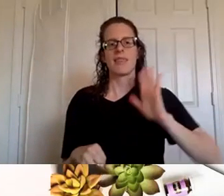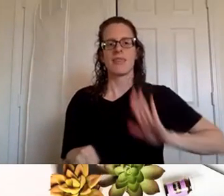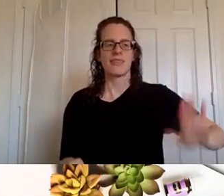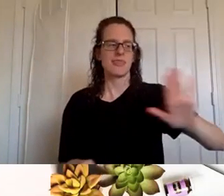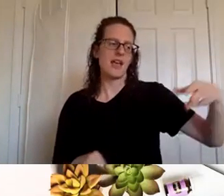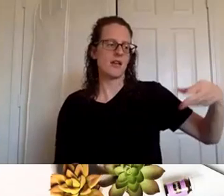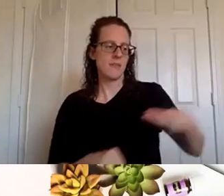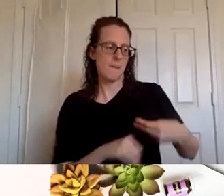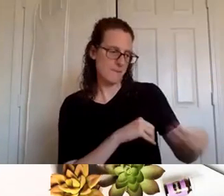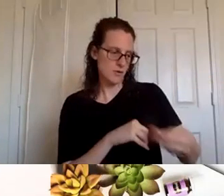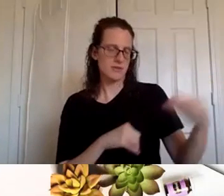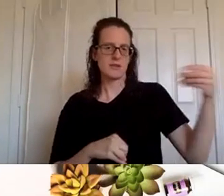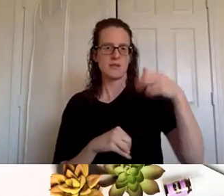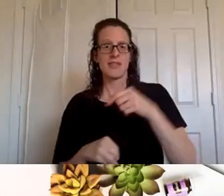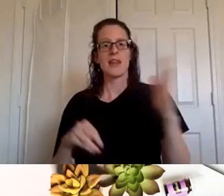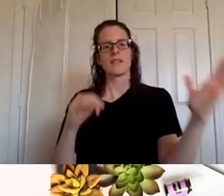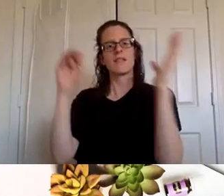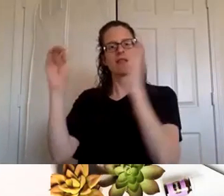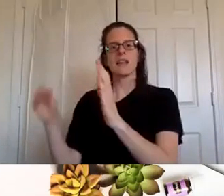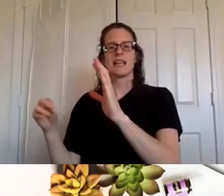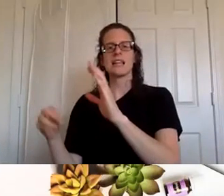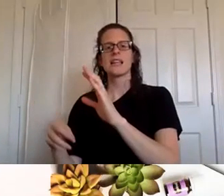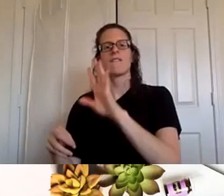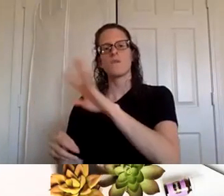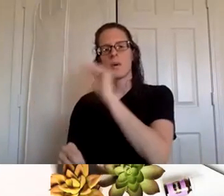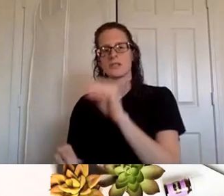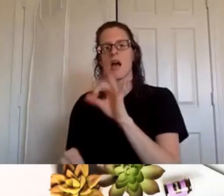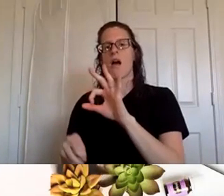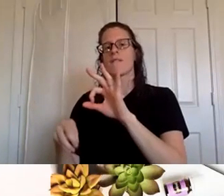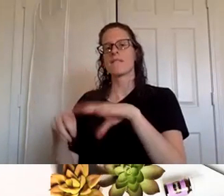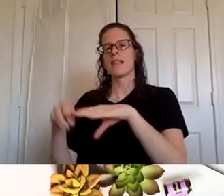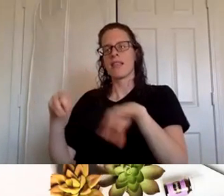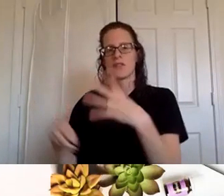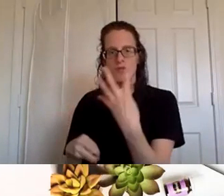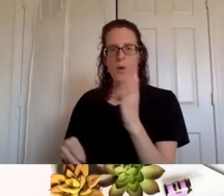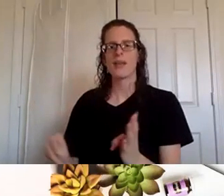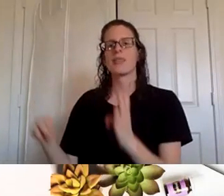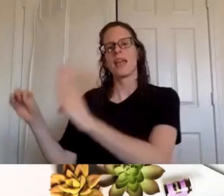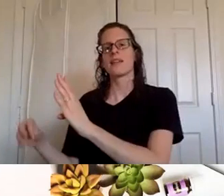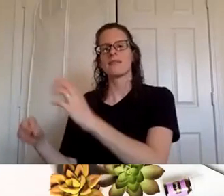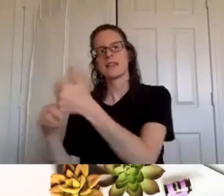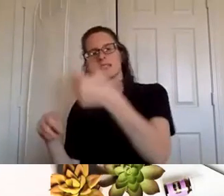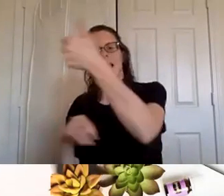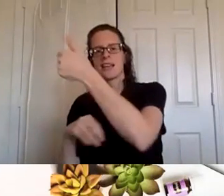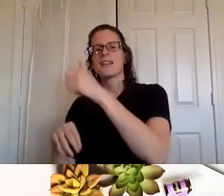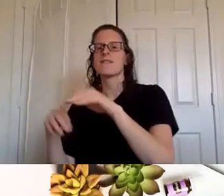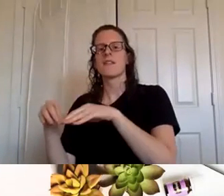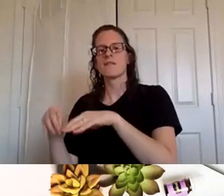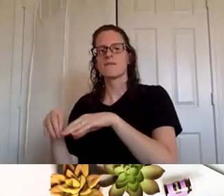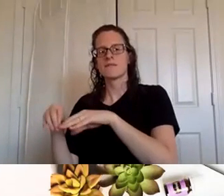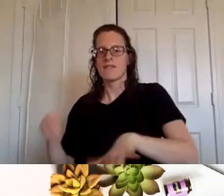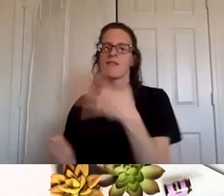level three and then a senior star you get four percent on your level four and then an executive you get four percent at level five